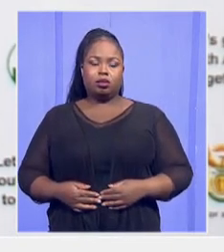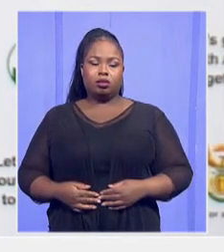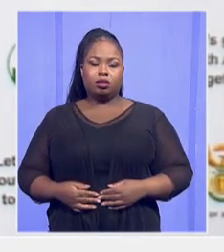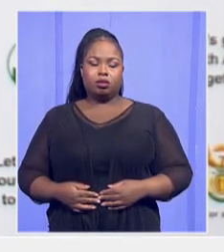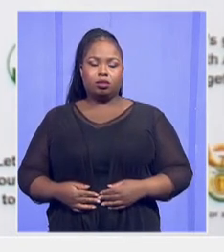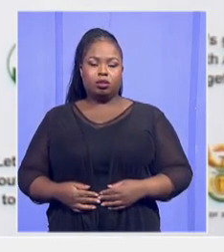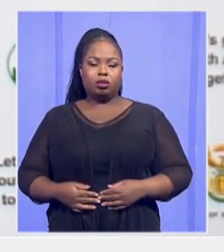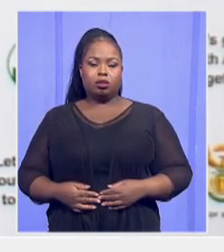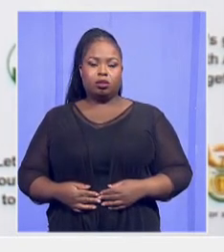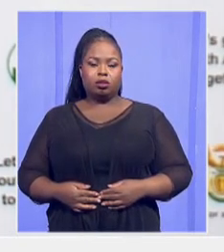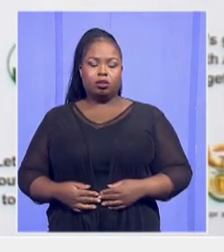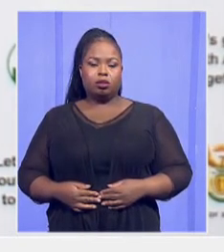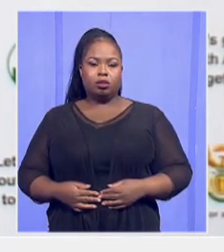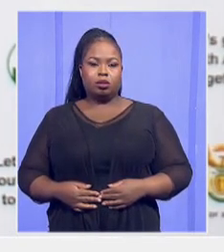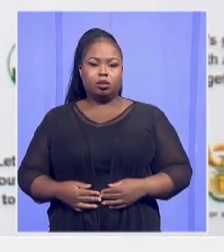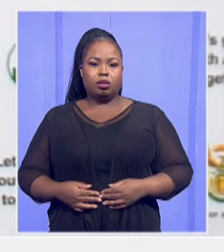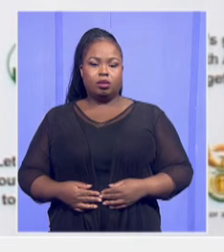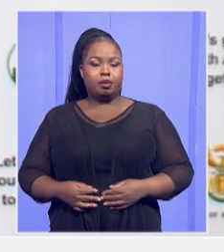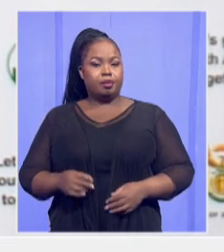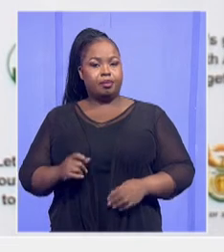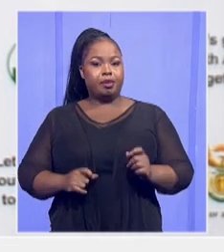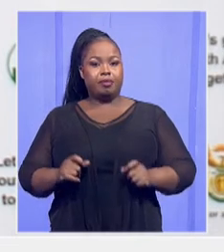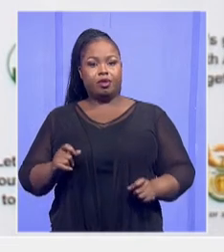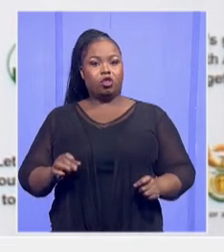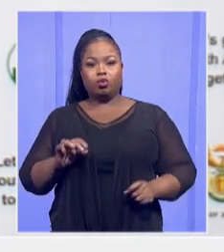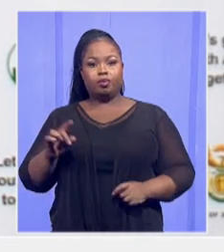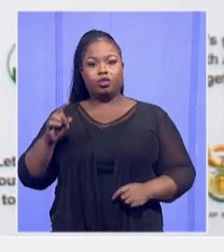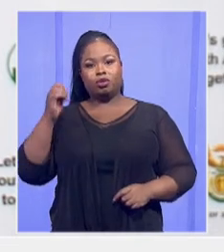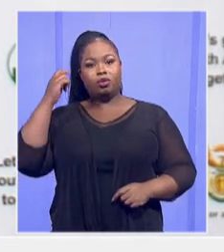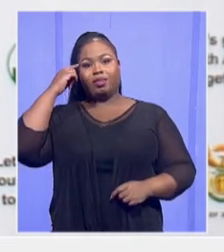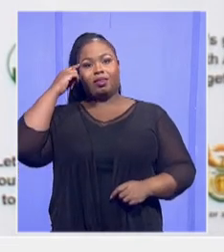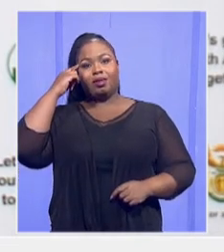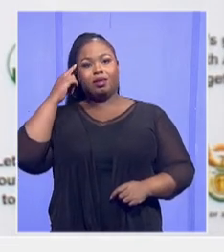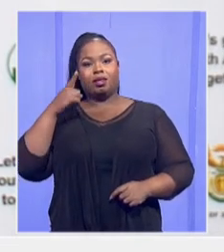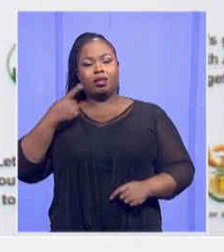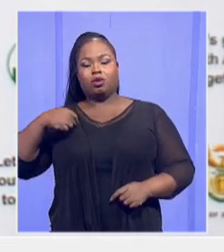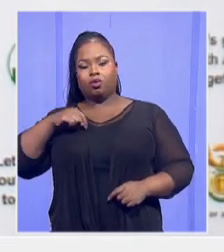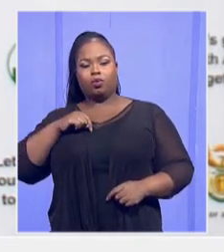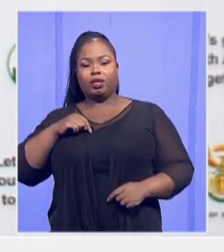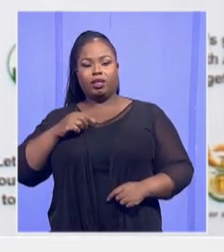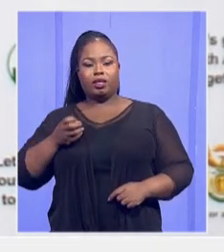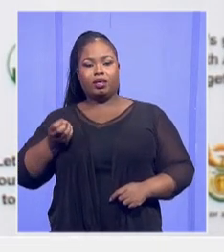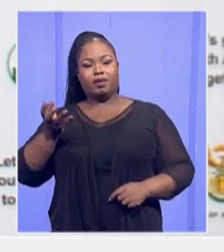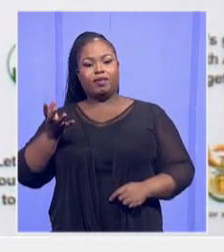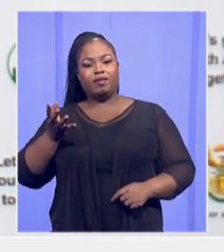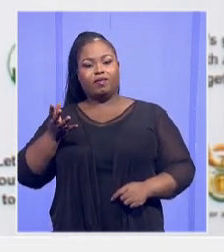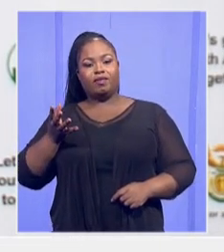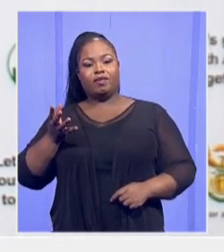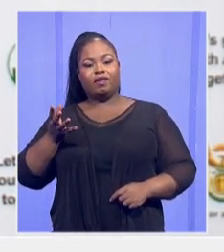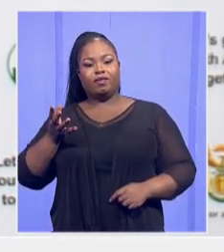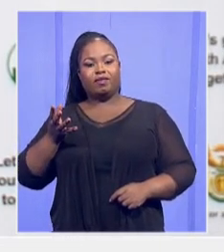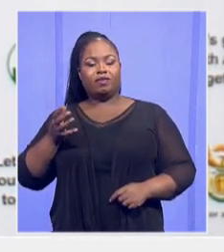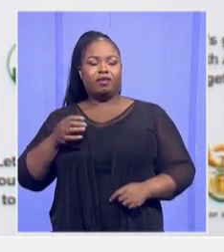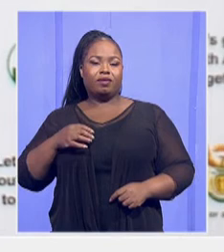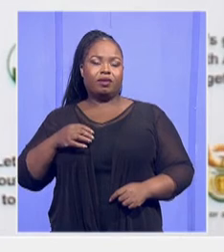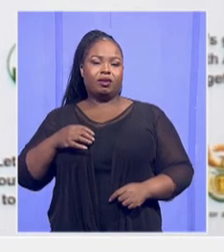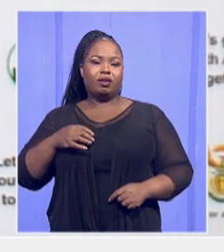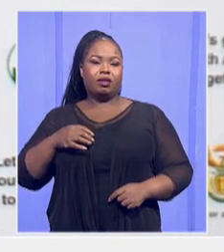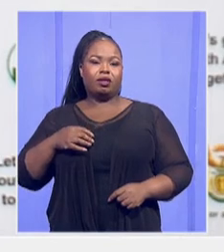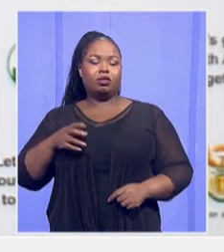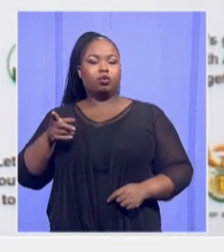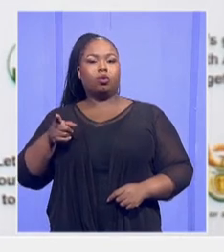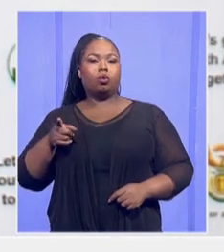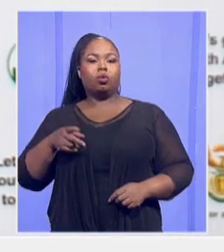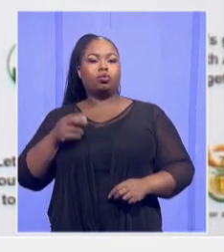as replacing pit latrines with reticulated toilets